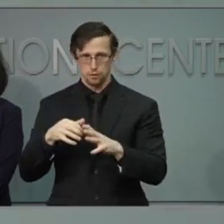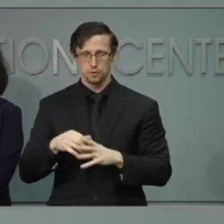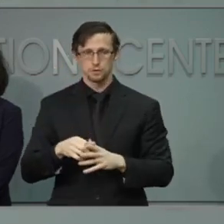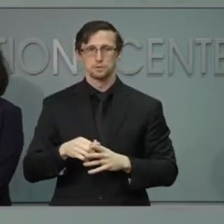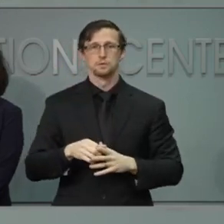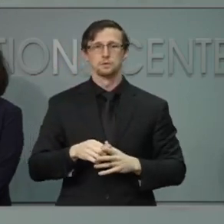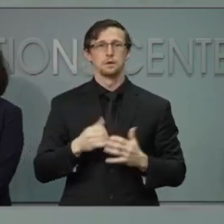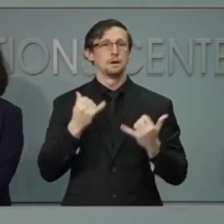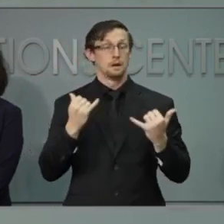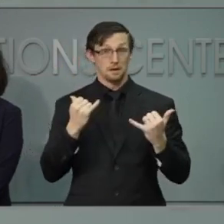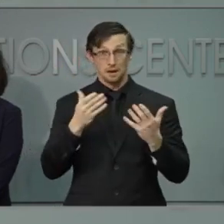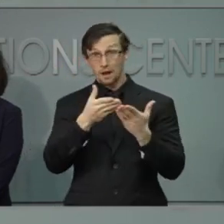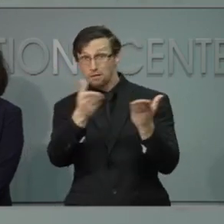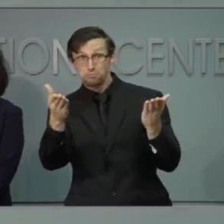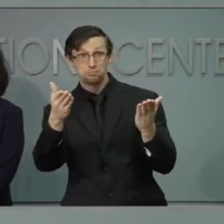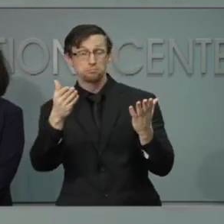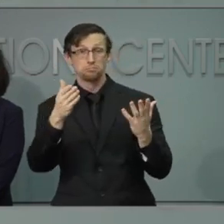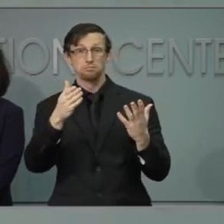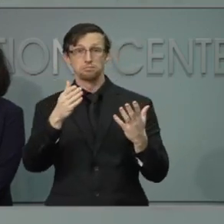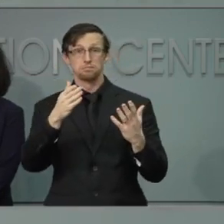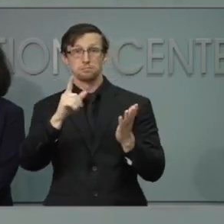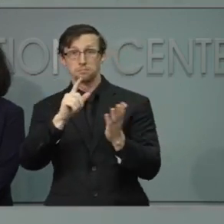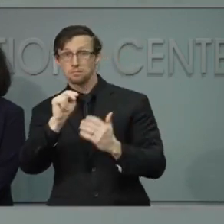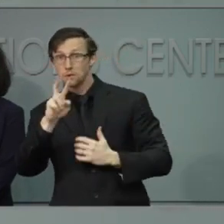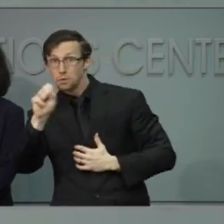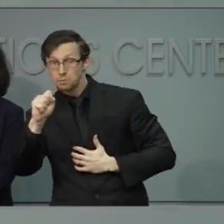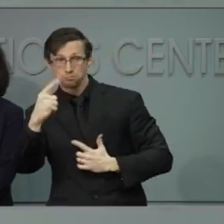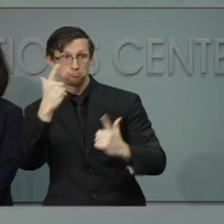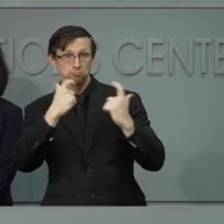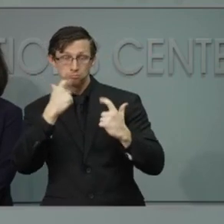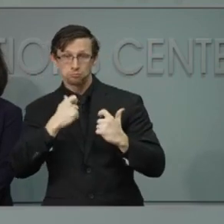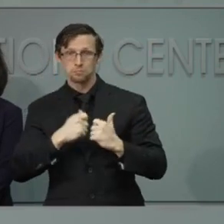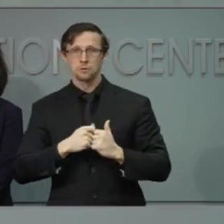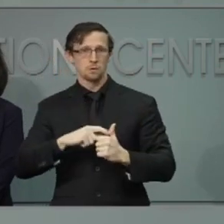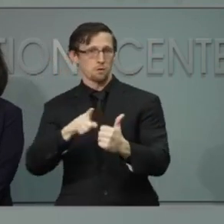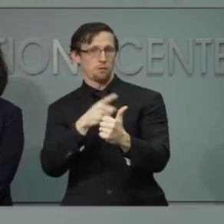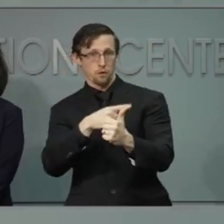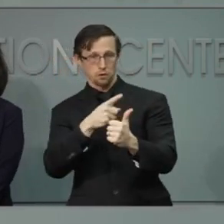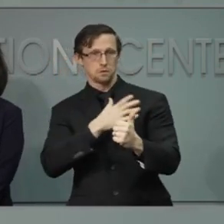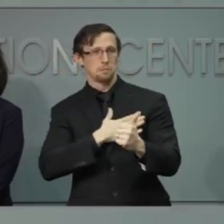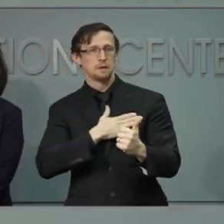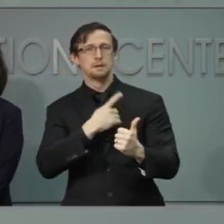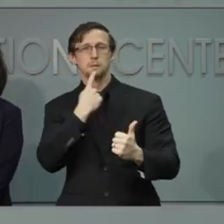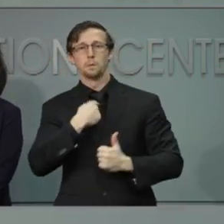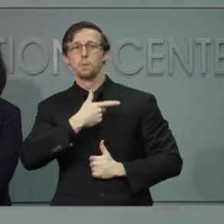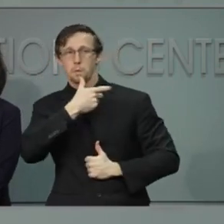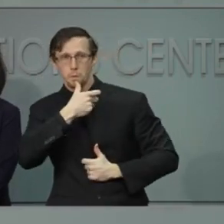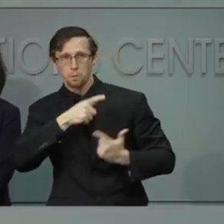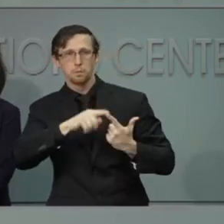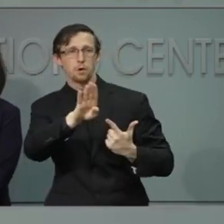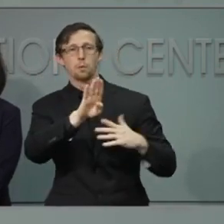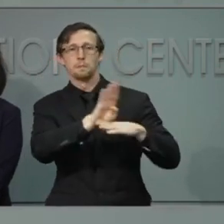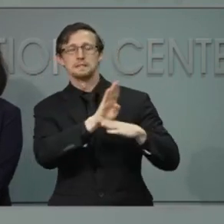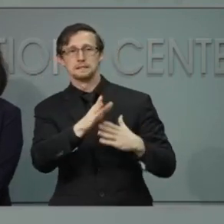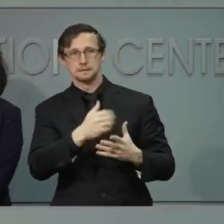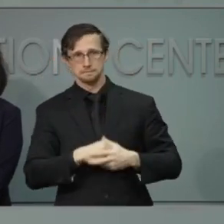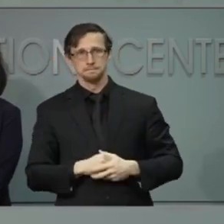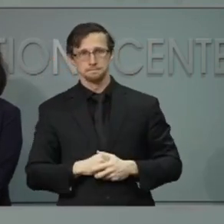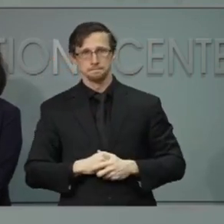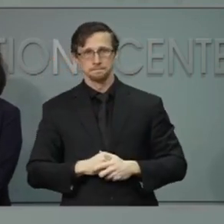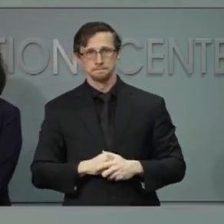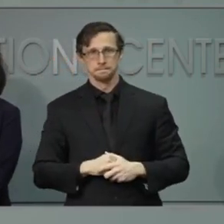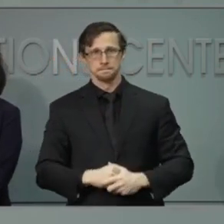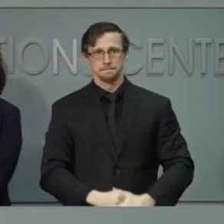the media and we'll take the first one. If you can identify yourself and your organization, we would appreciate that. Thank you.